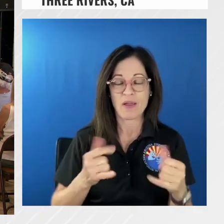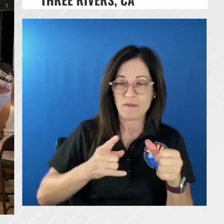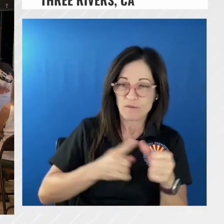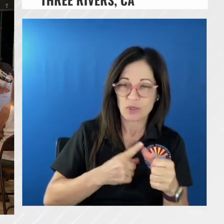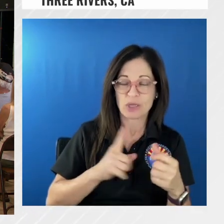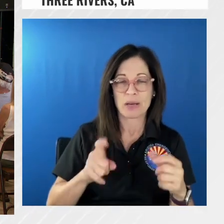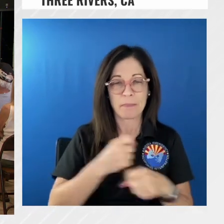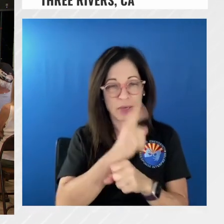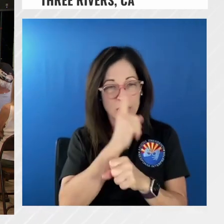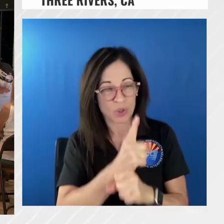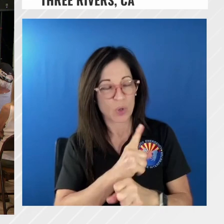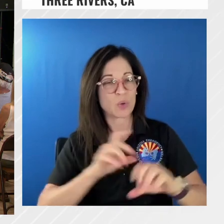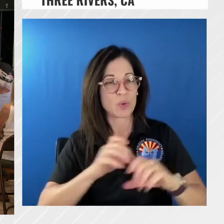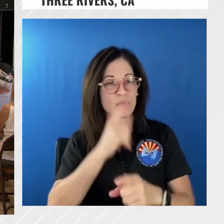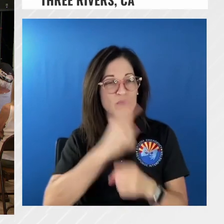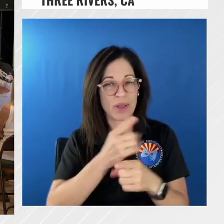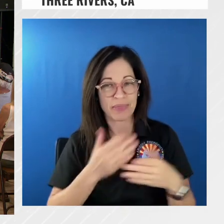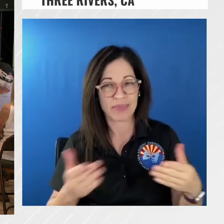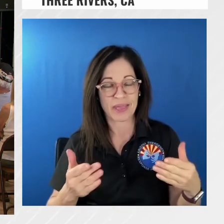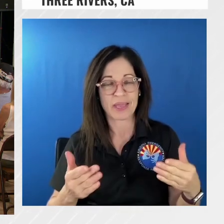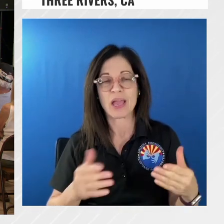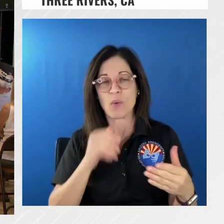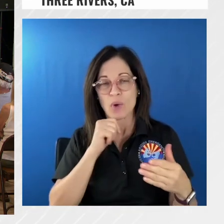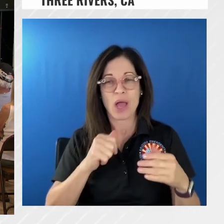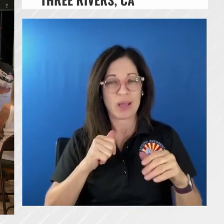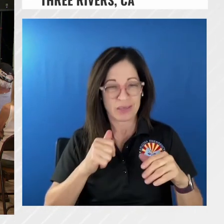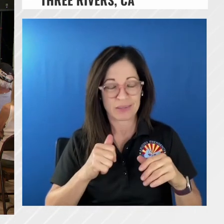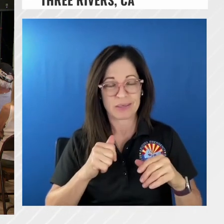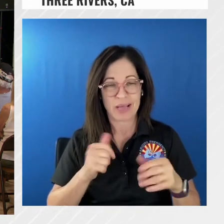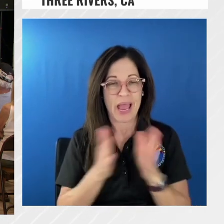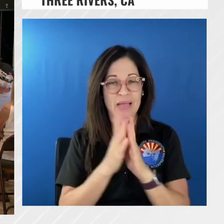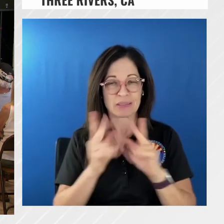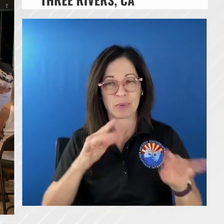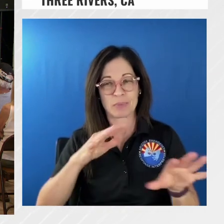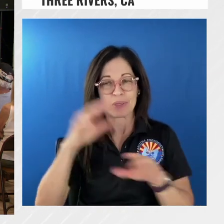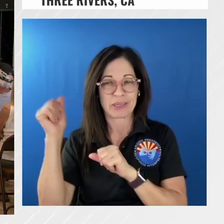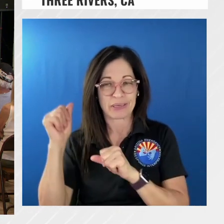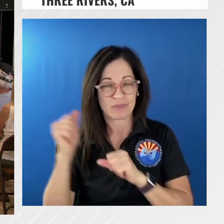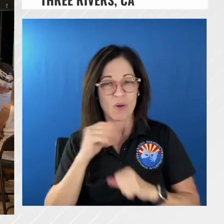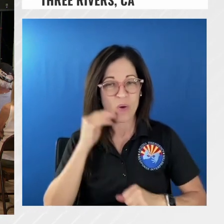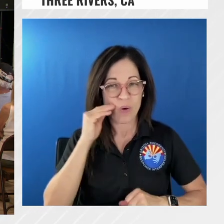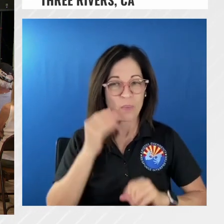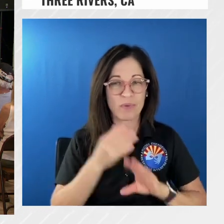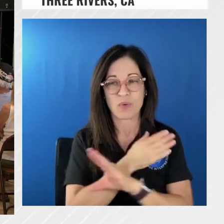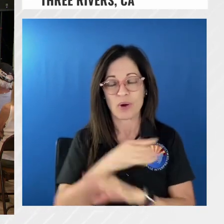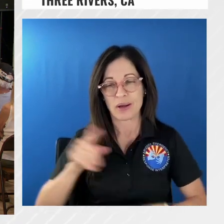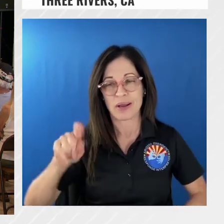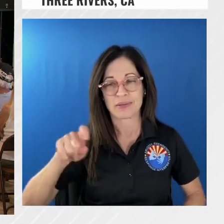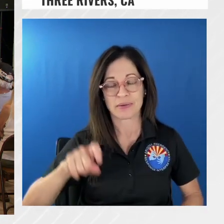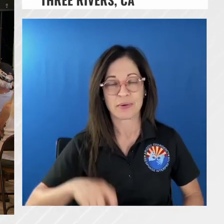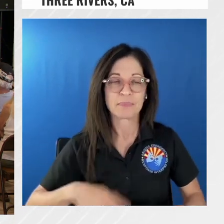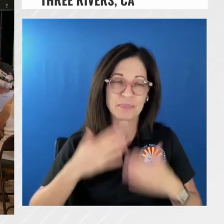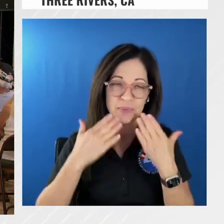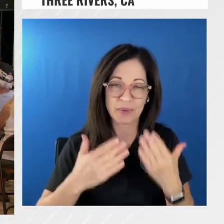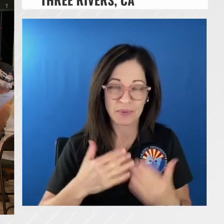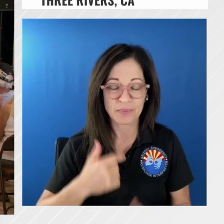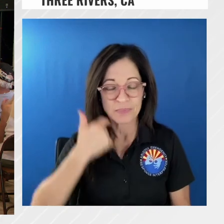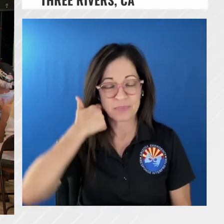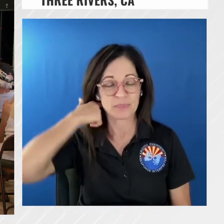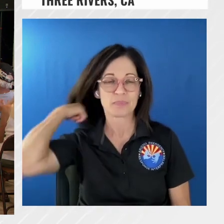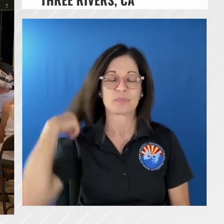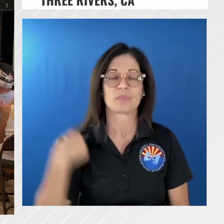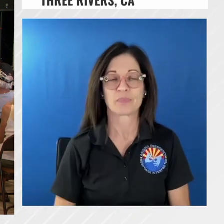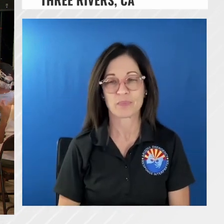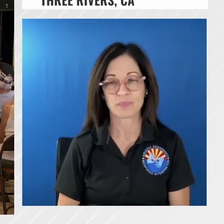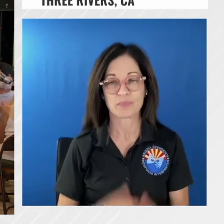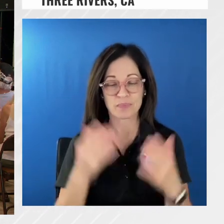move and not making sure we're not putting you out of your homes sooner than we need to so thank you next up